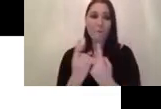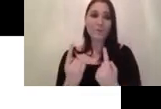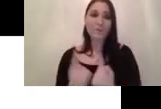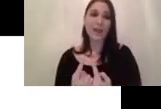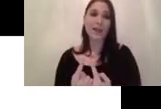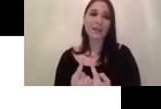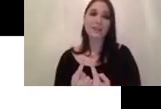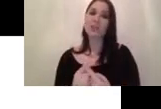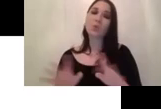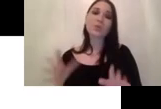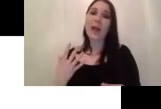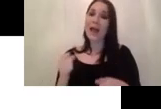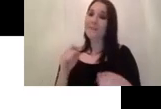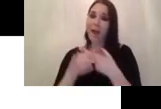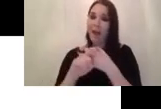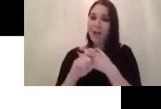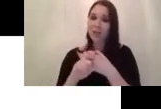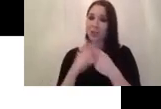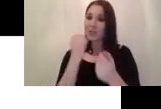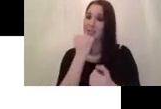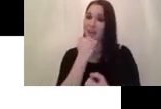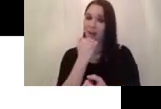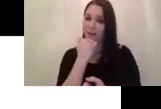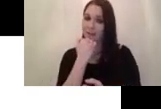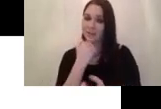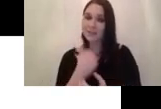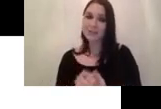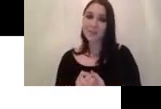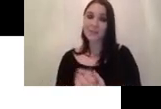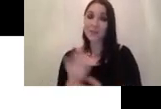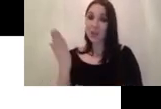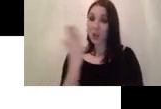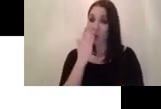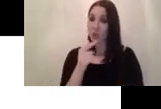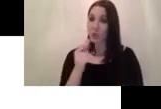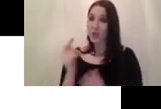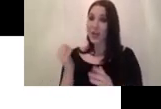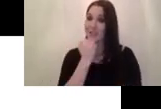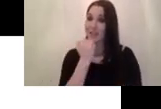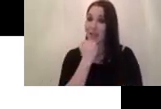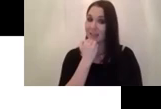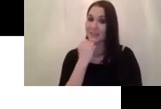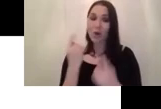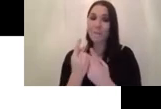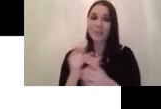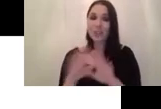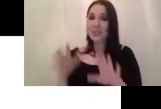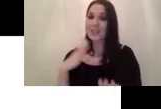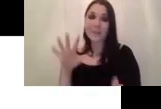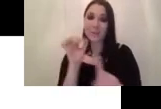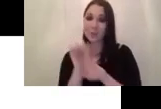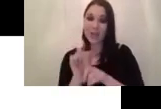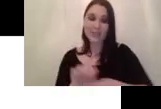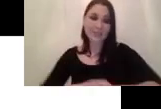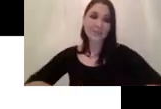anchor size defined uh close to that size then this object will not be detected so the